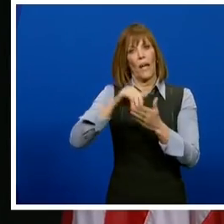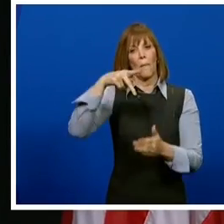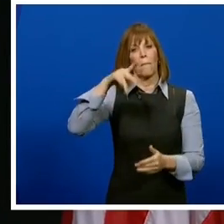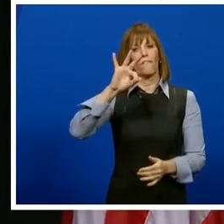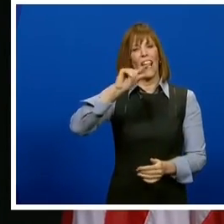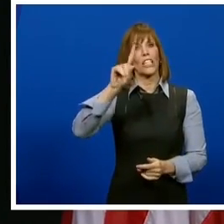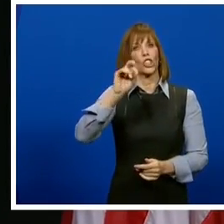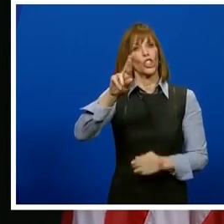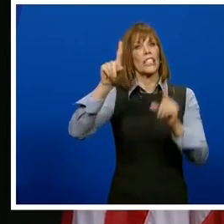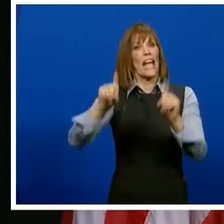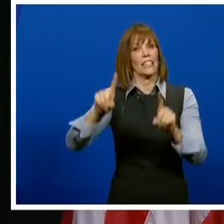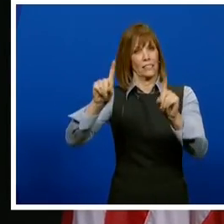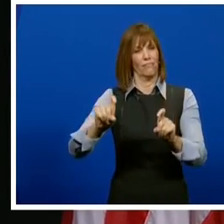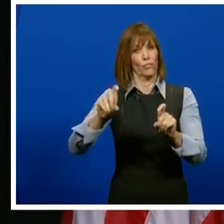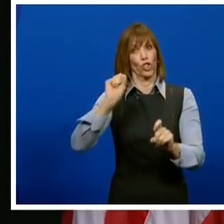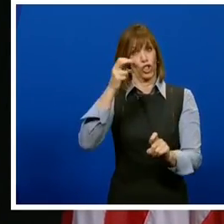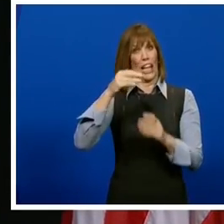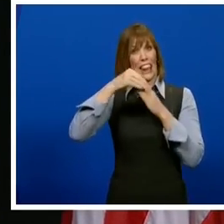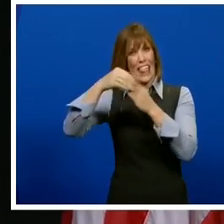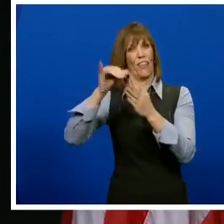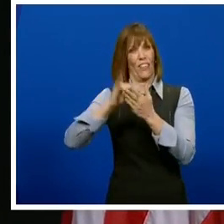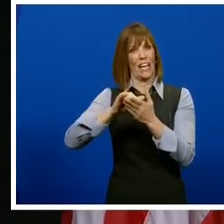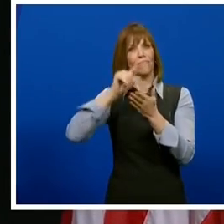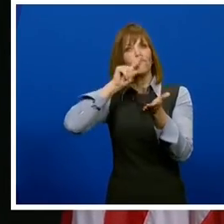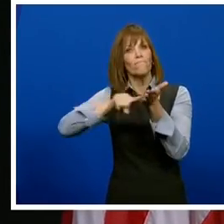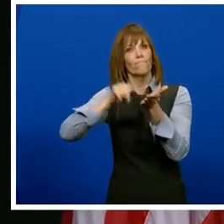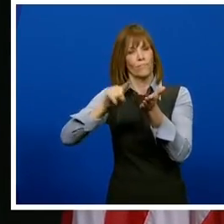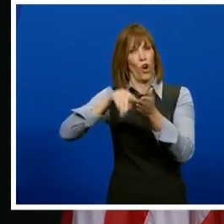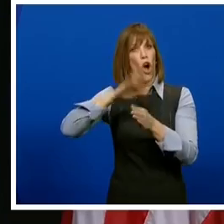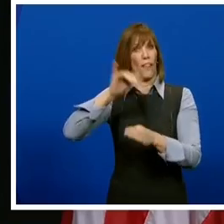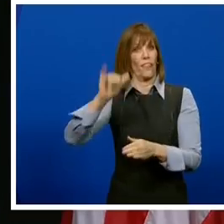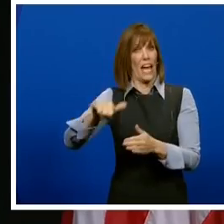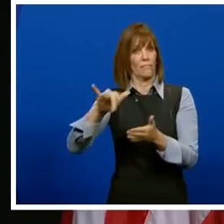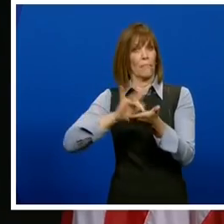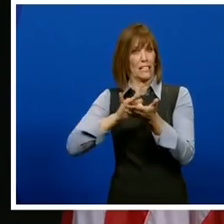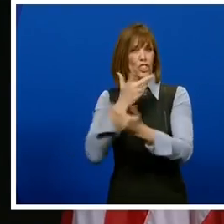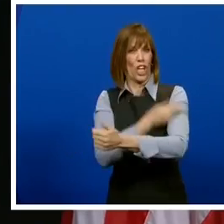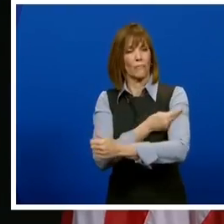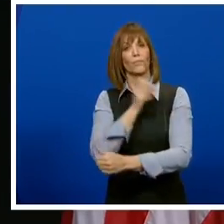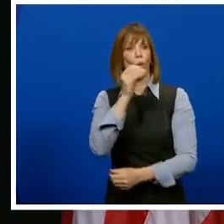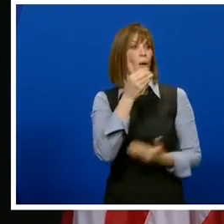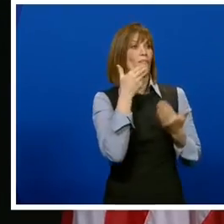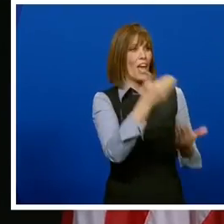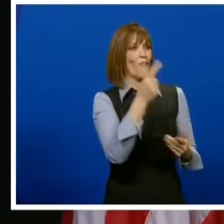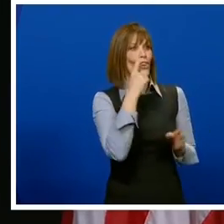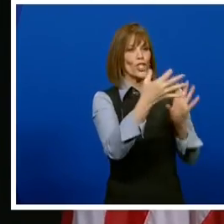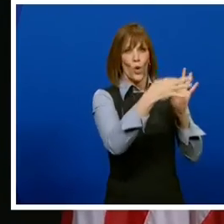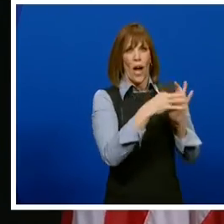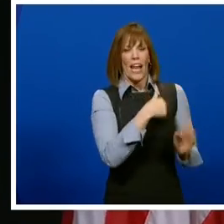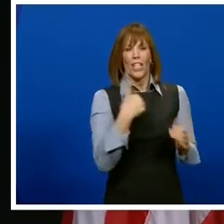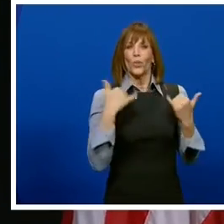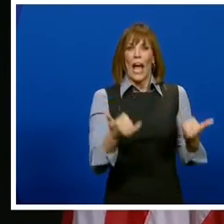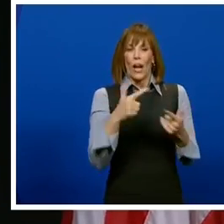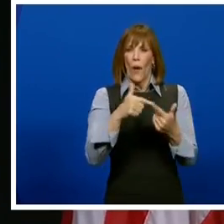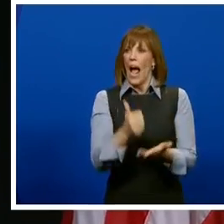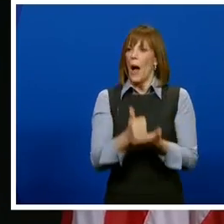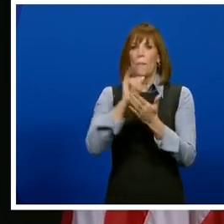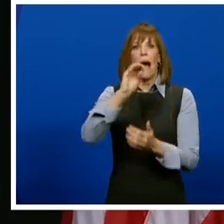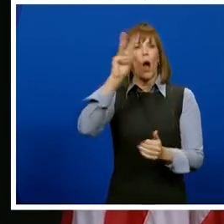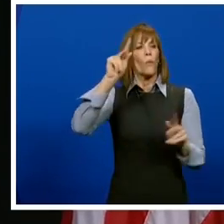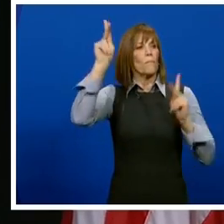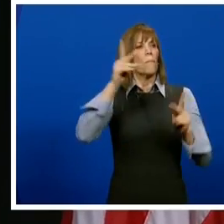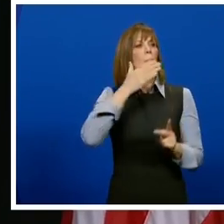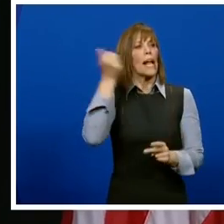Iowa's study site of the Pfizer vaccine trial. Dr. Winokur, thanks for joining us today to help Iowans better